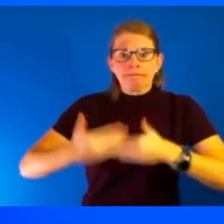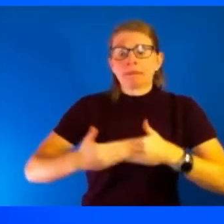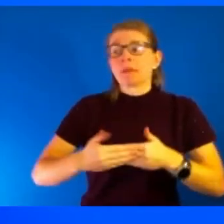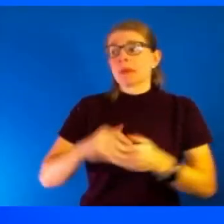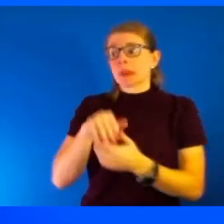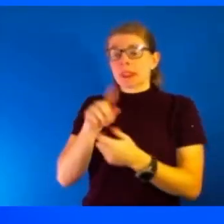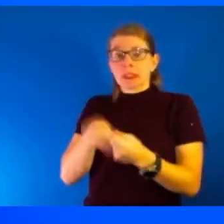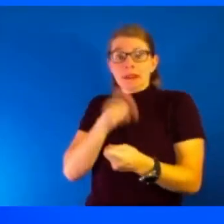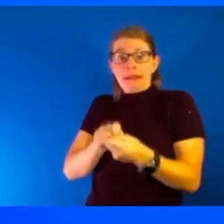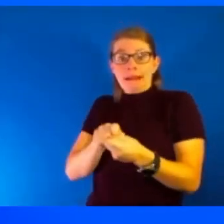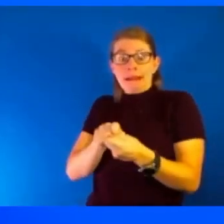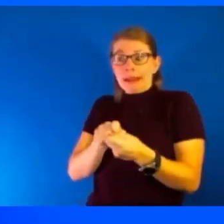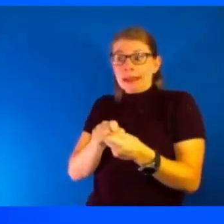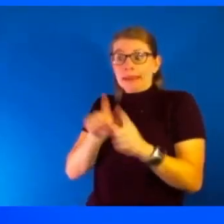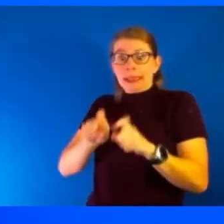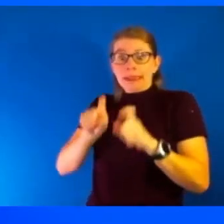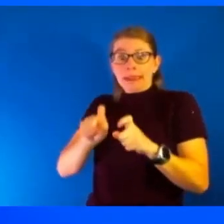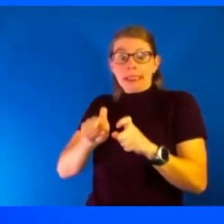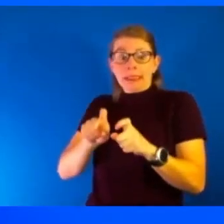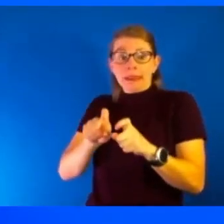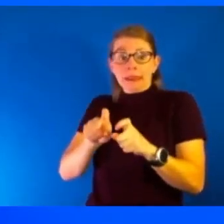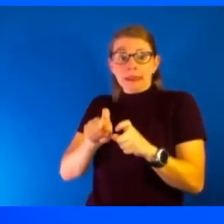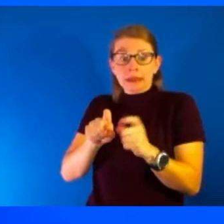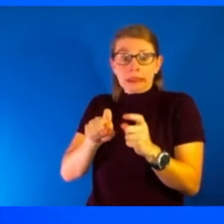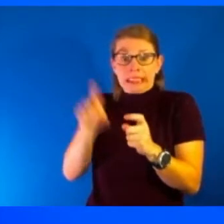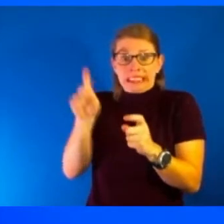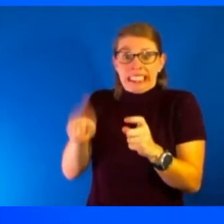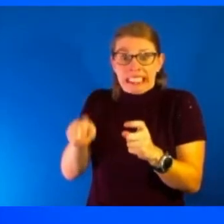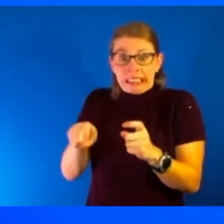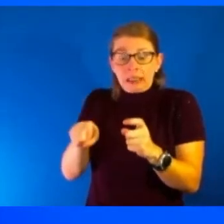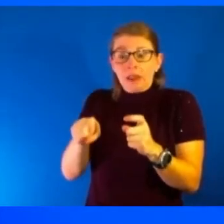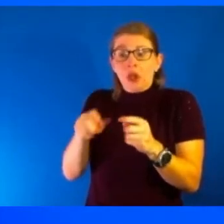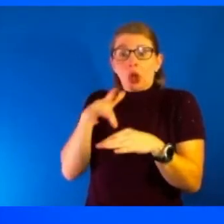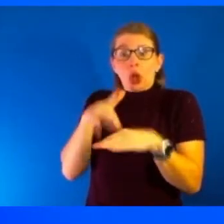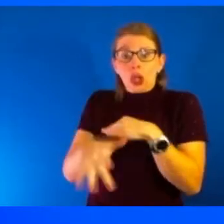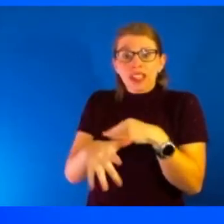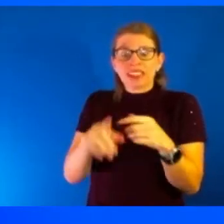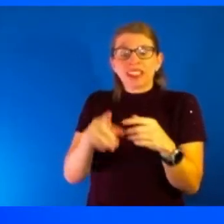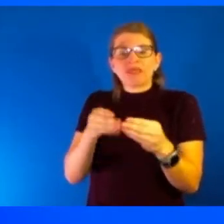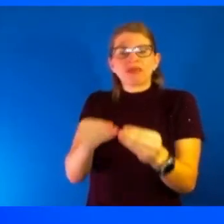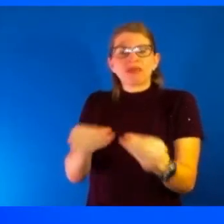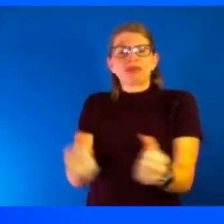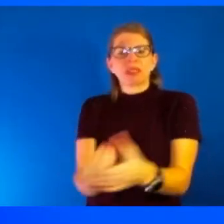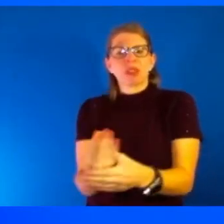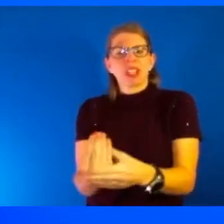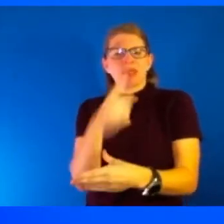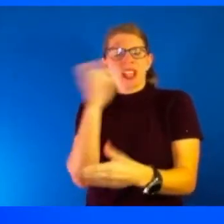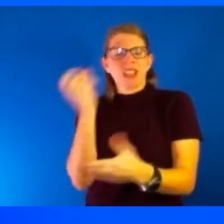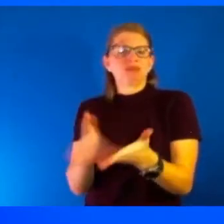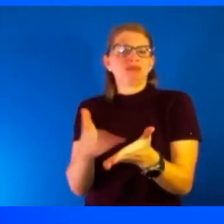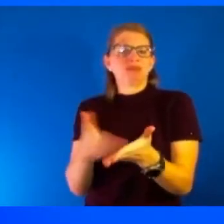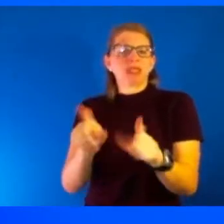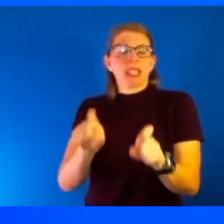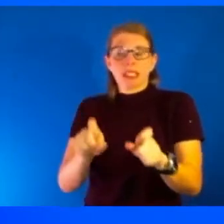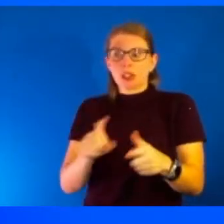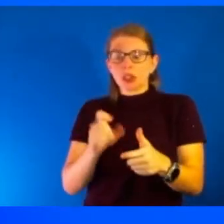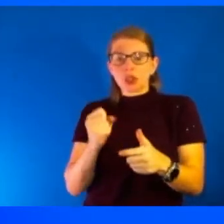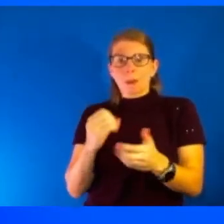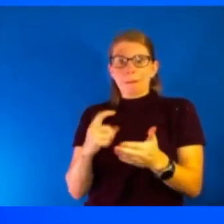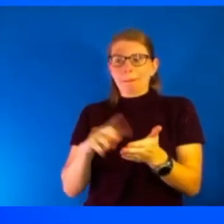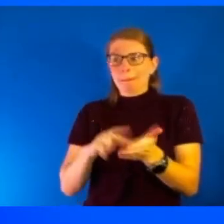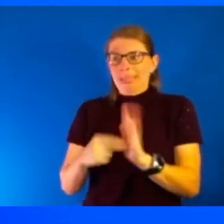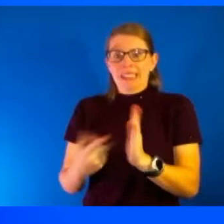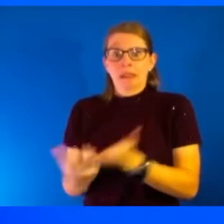early. It diminished in the spring when people weren't doing as much testing. And we've had to very quickly ramp that up. So we're learning what it means